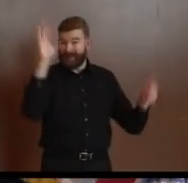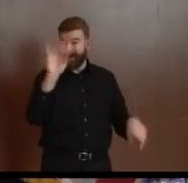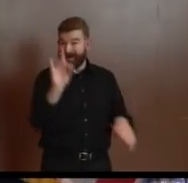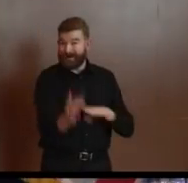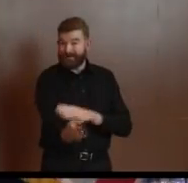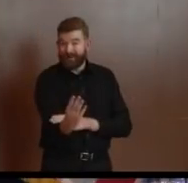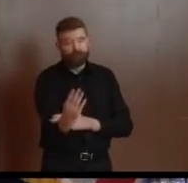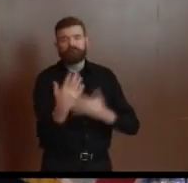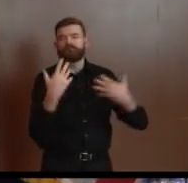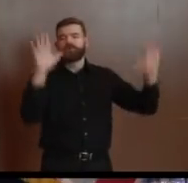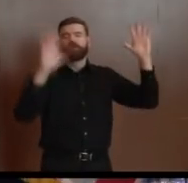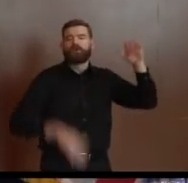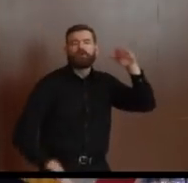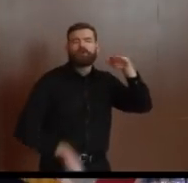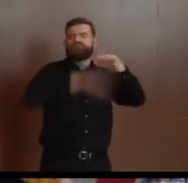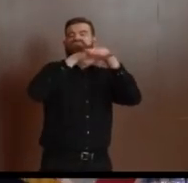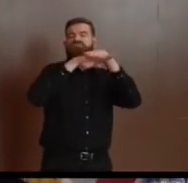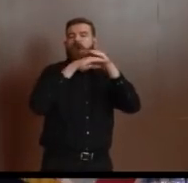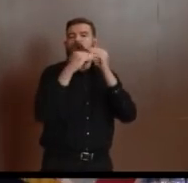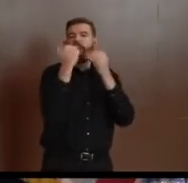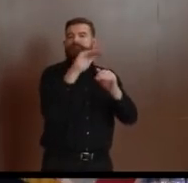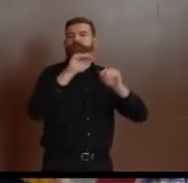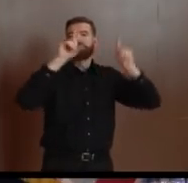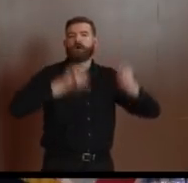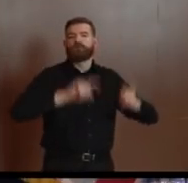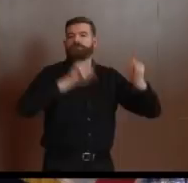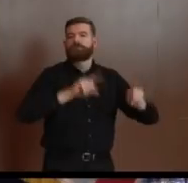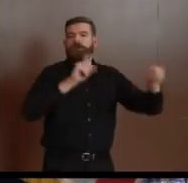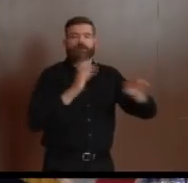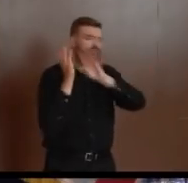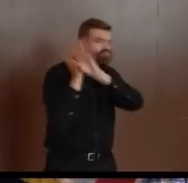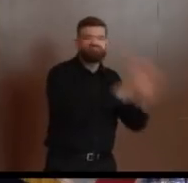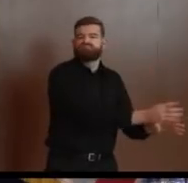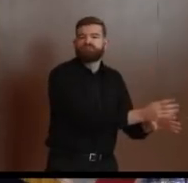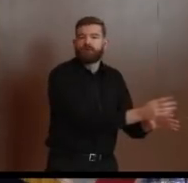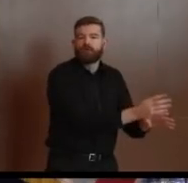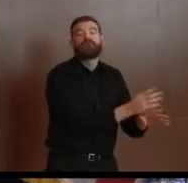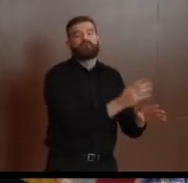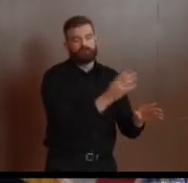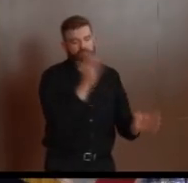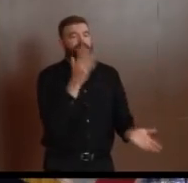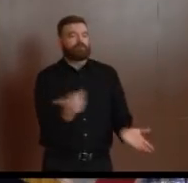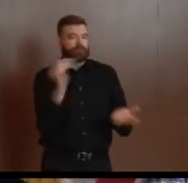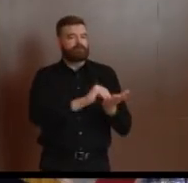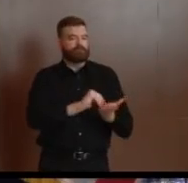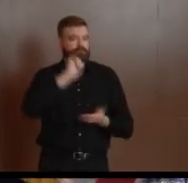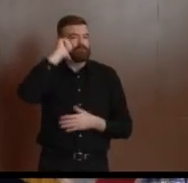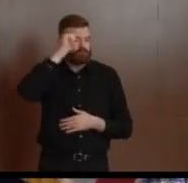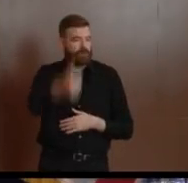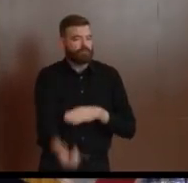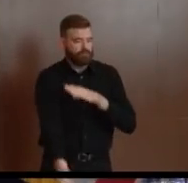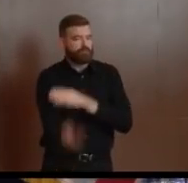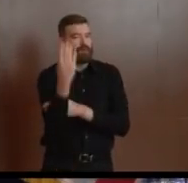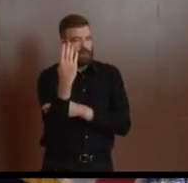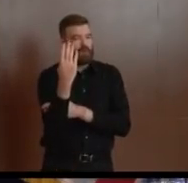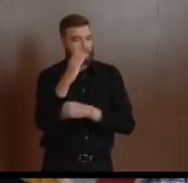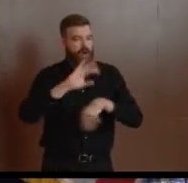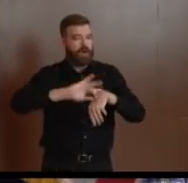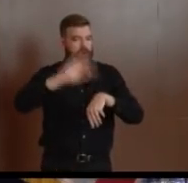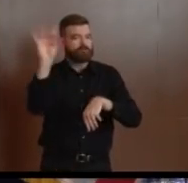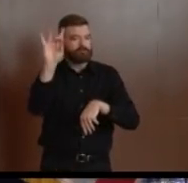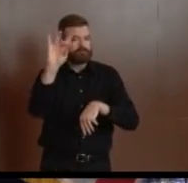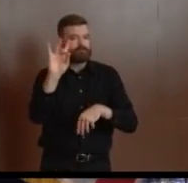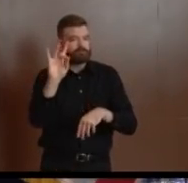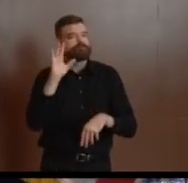assuming we have the supplies and the manpower, and will remain open until daily capacity is met. We urge